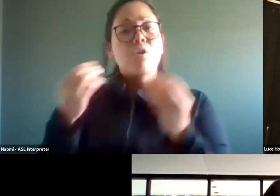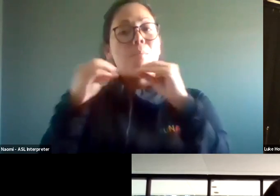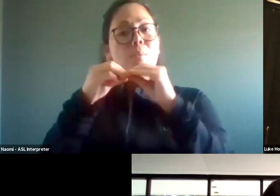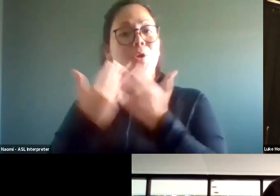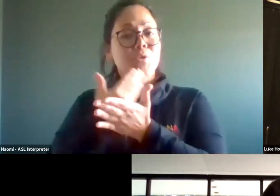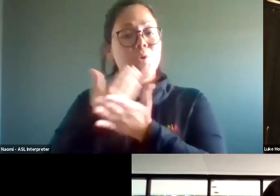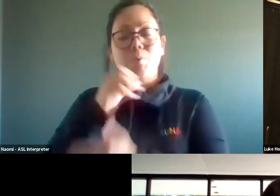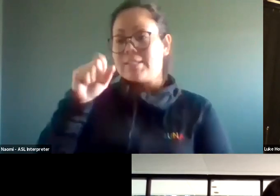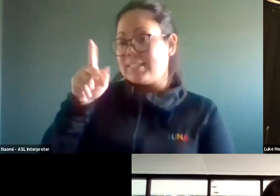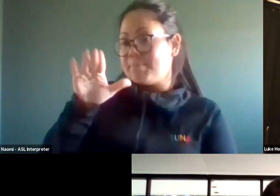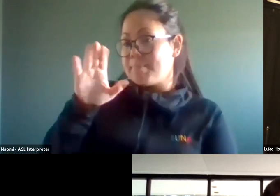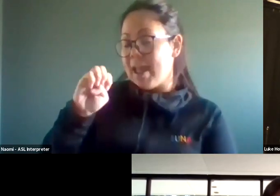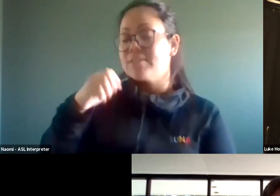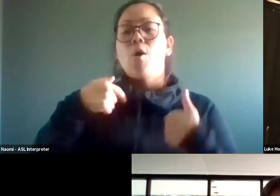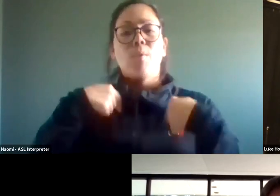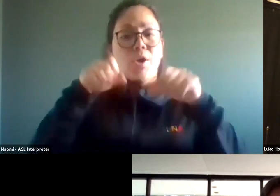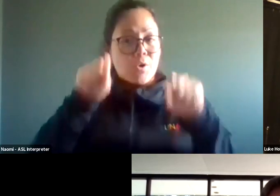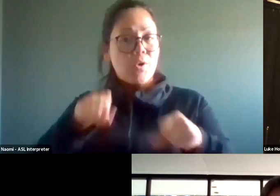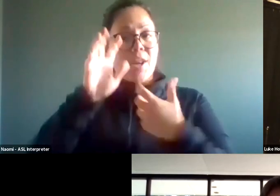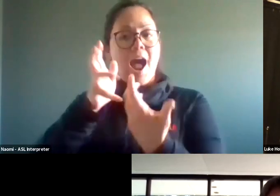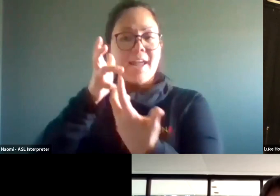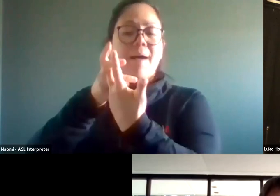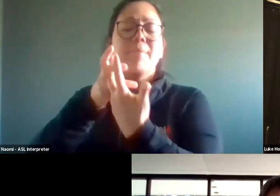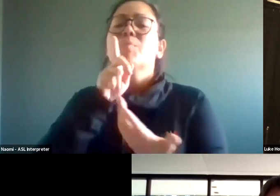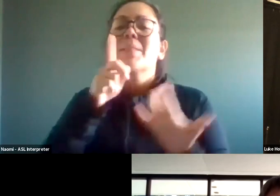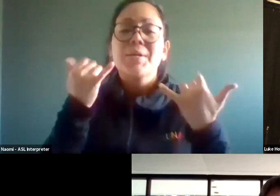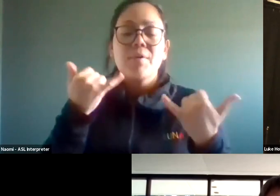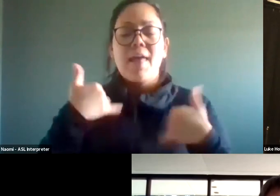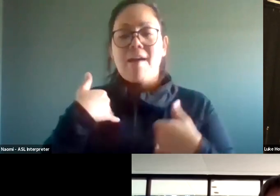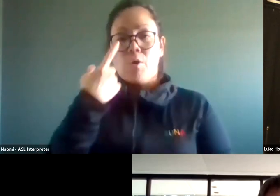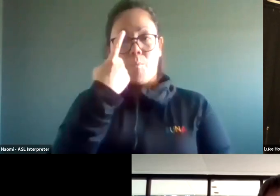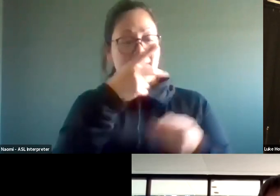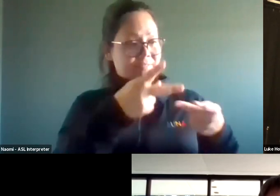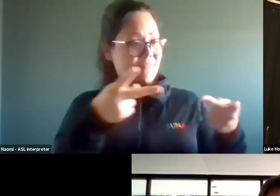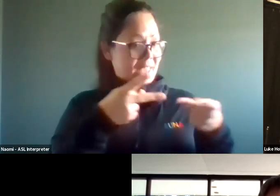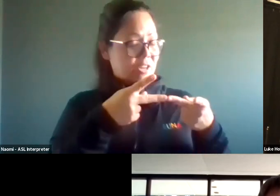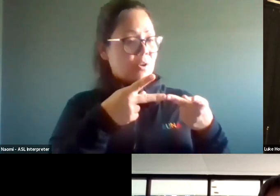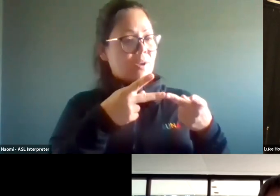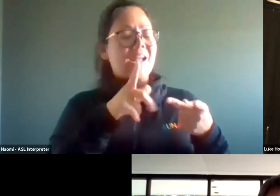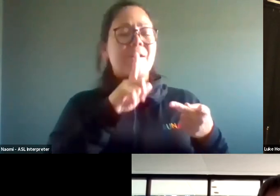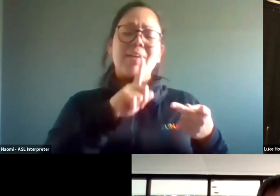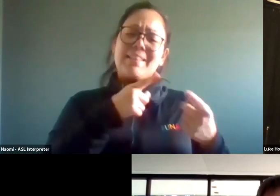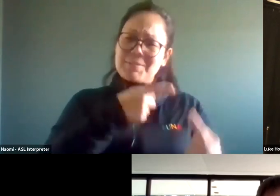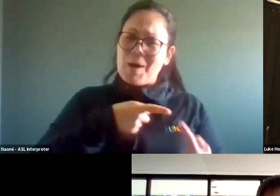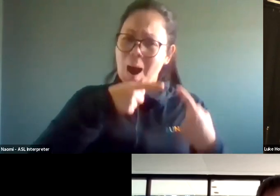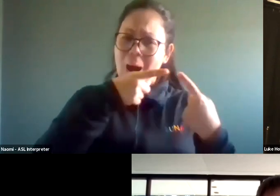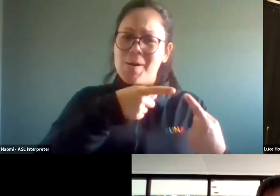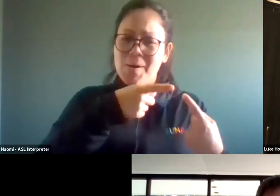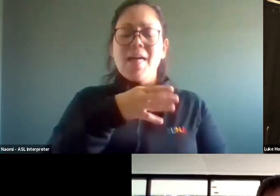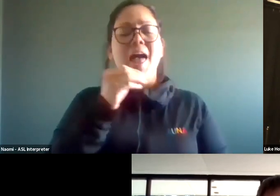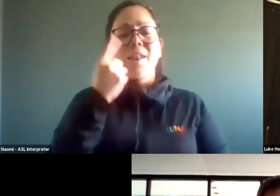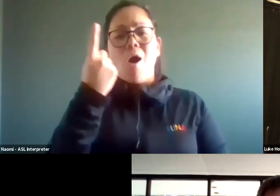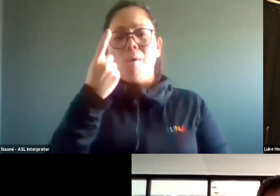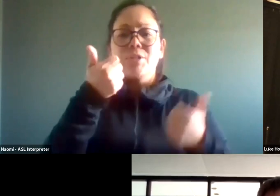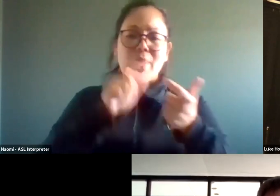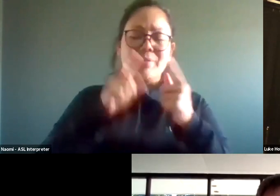were able to put those accommodations in place. So I currently have one venue that I, that I really struggle with and and we're always constantly,